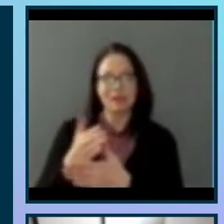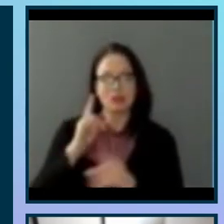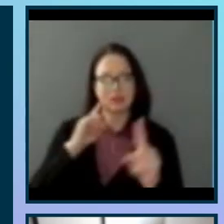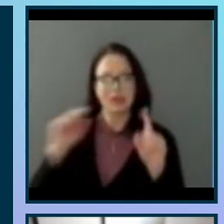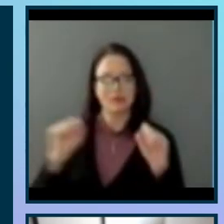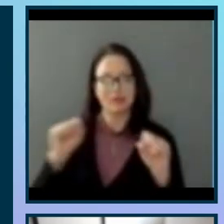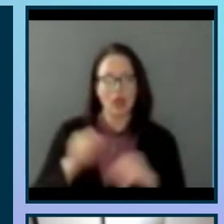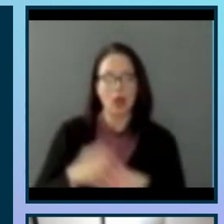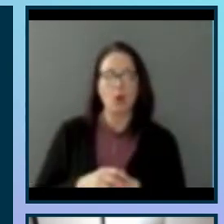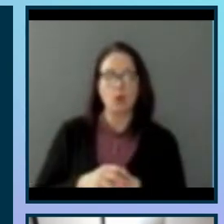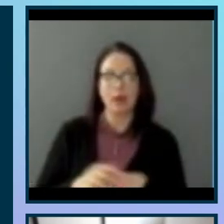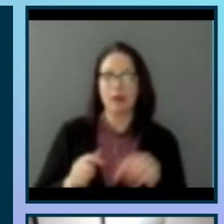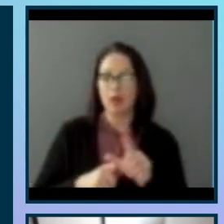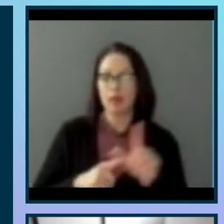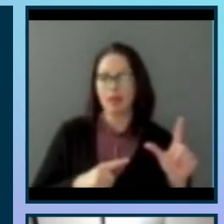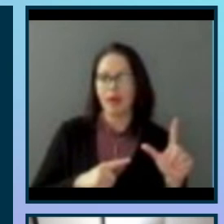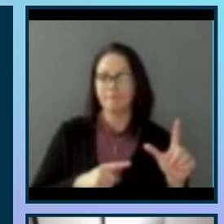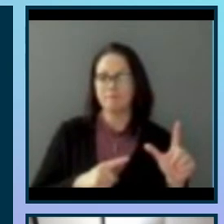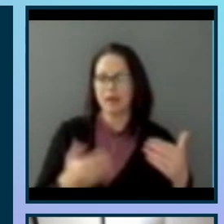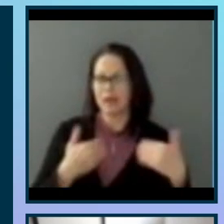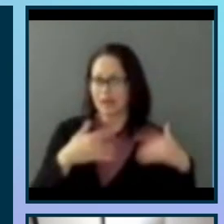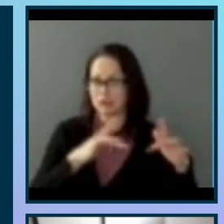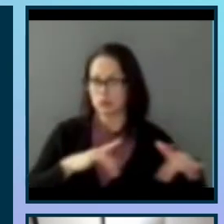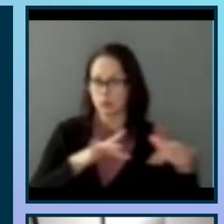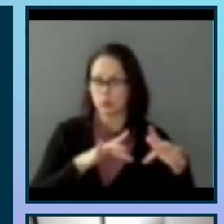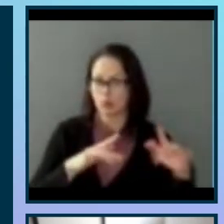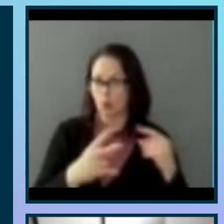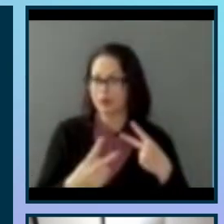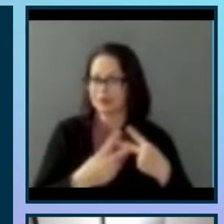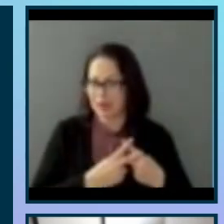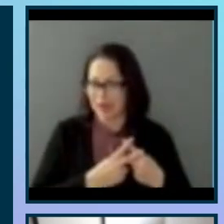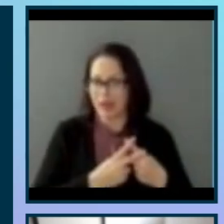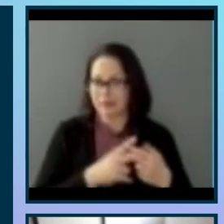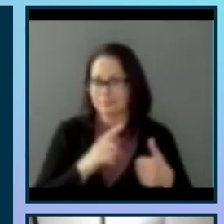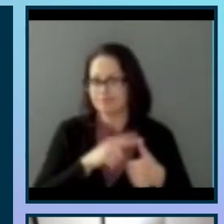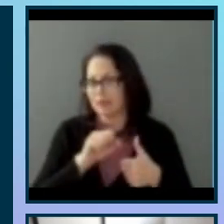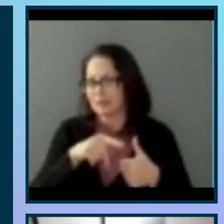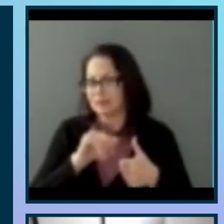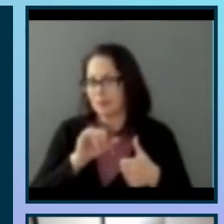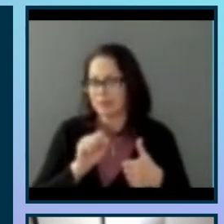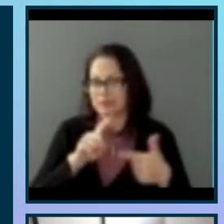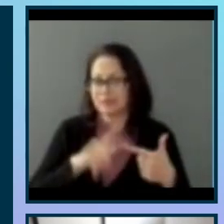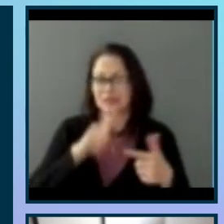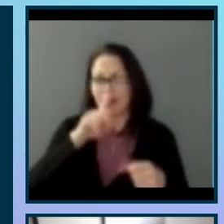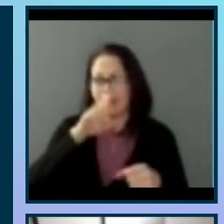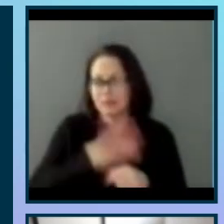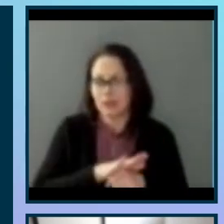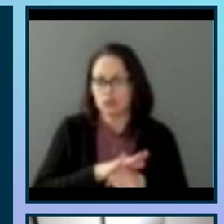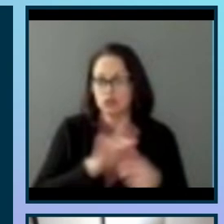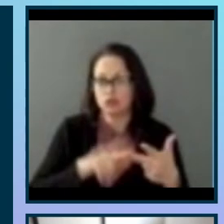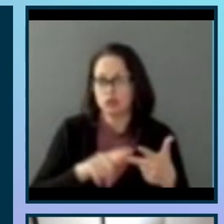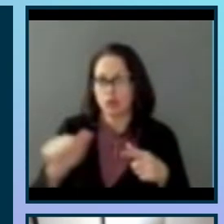And on the left hand side, it has recording tags, species presence validation, training